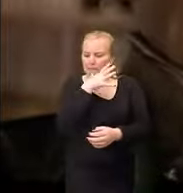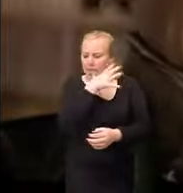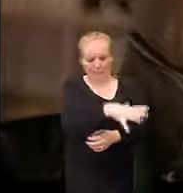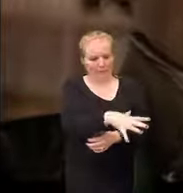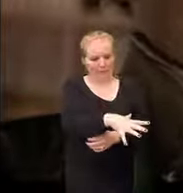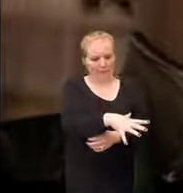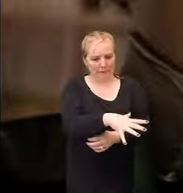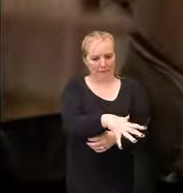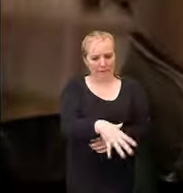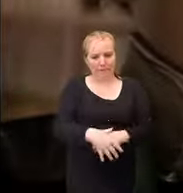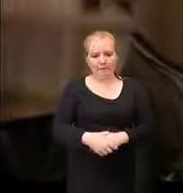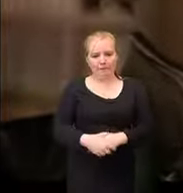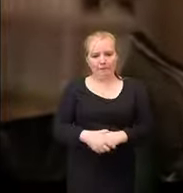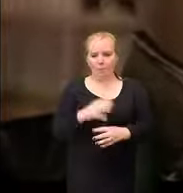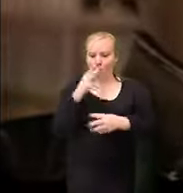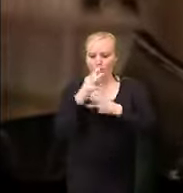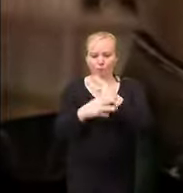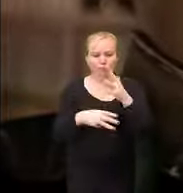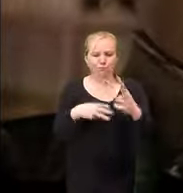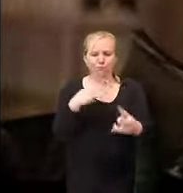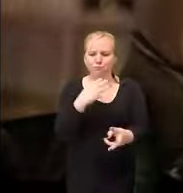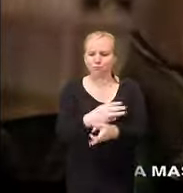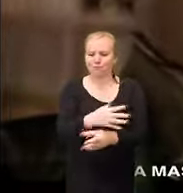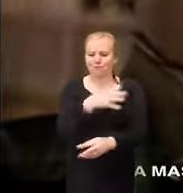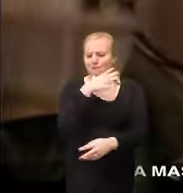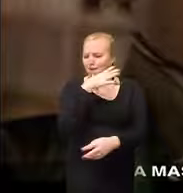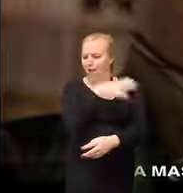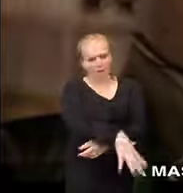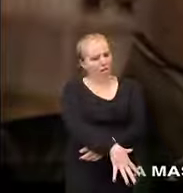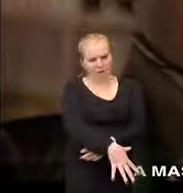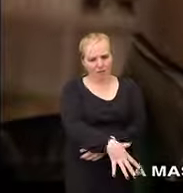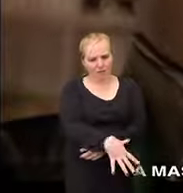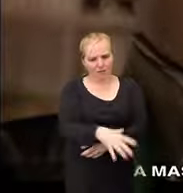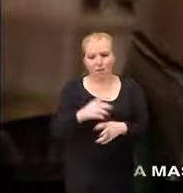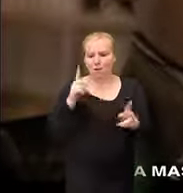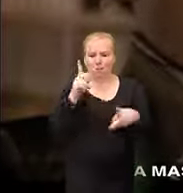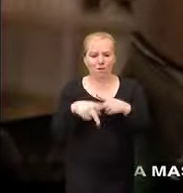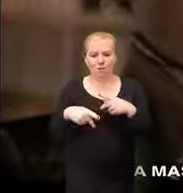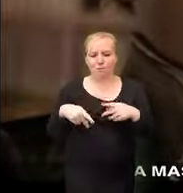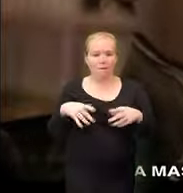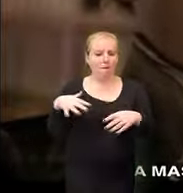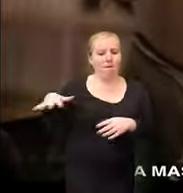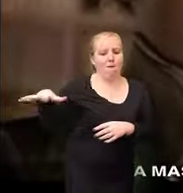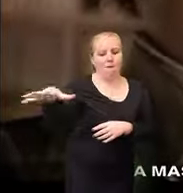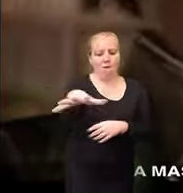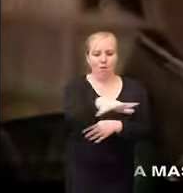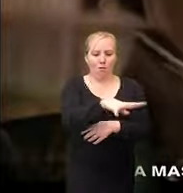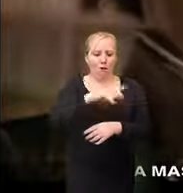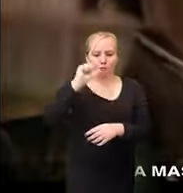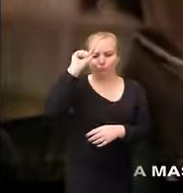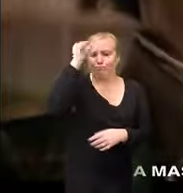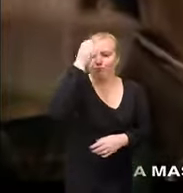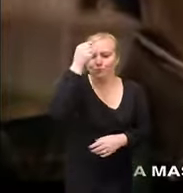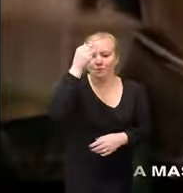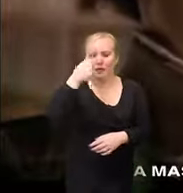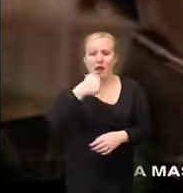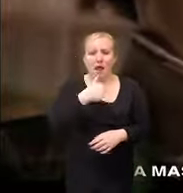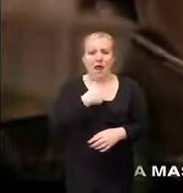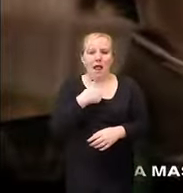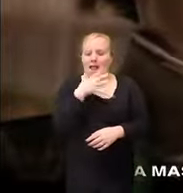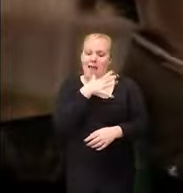I hate Congress I hate the world a mass of fools and knaves